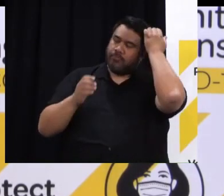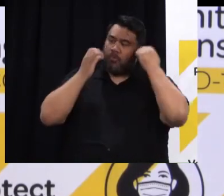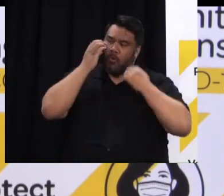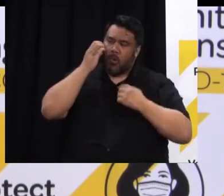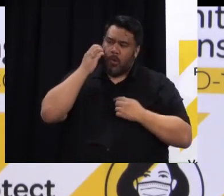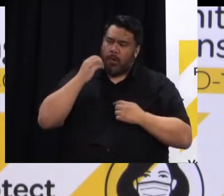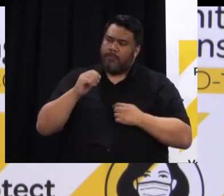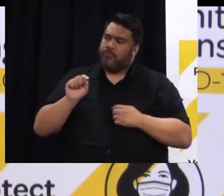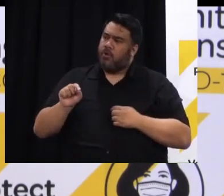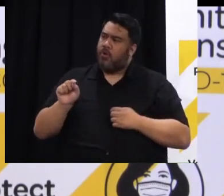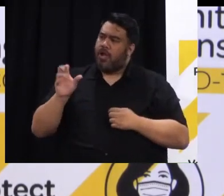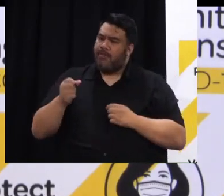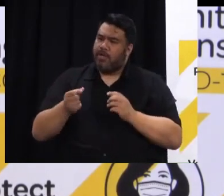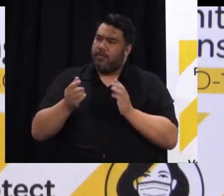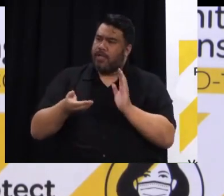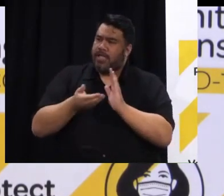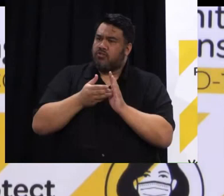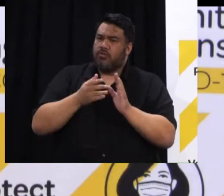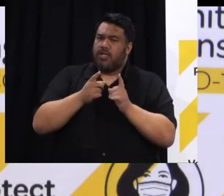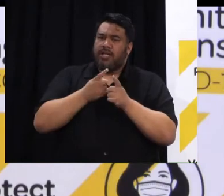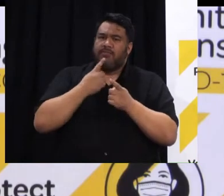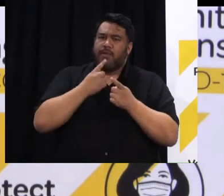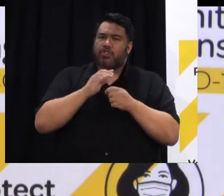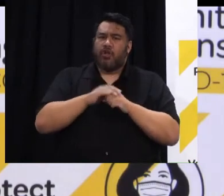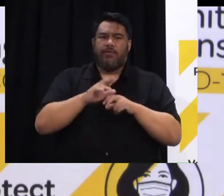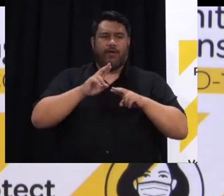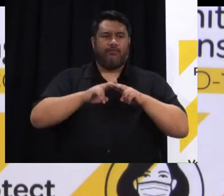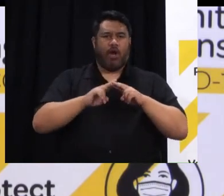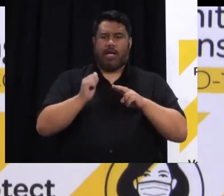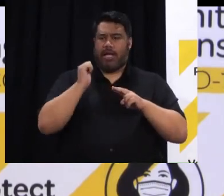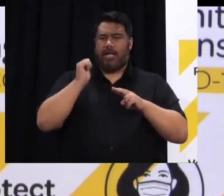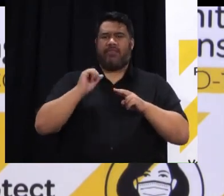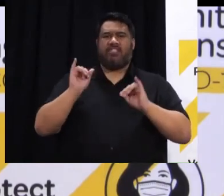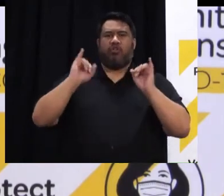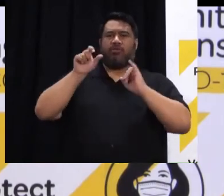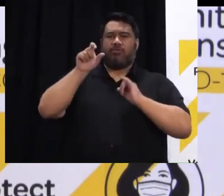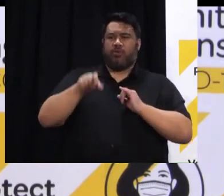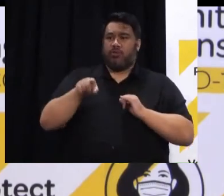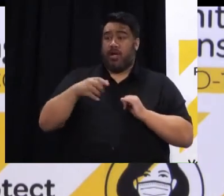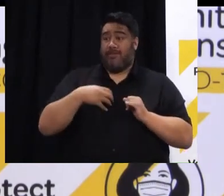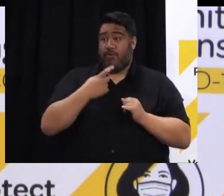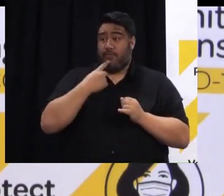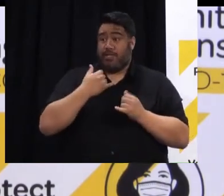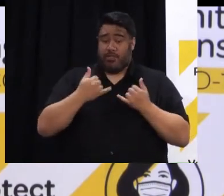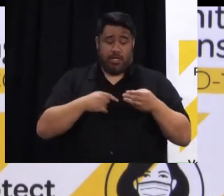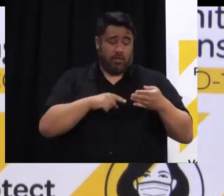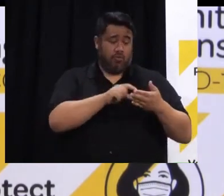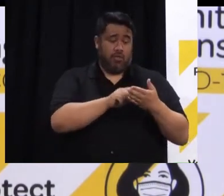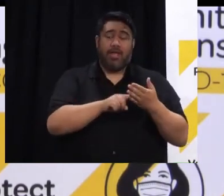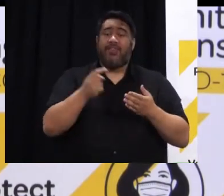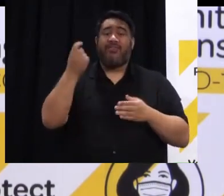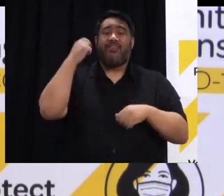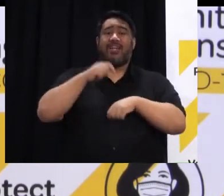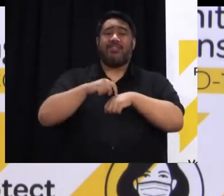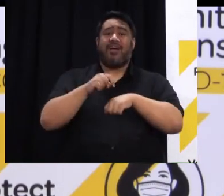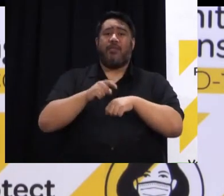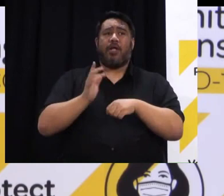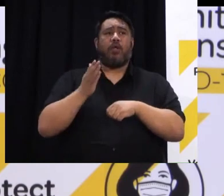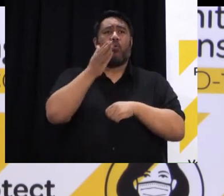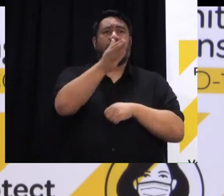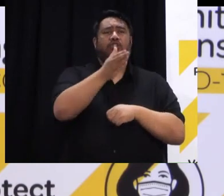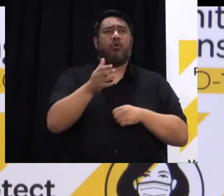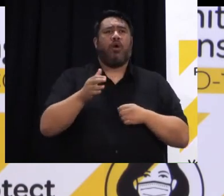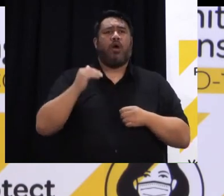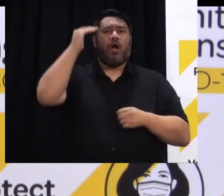you asked regarding Friday's terrorist at the time that he was sentenced in the high court in